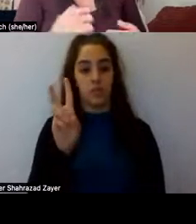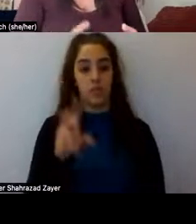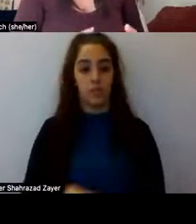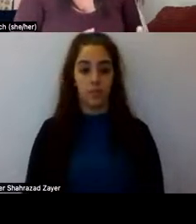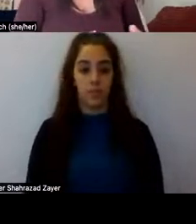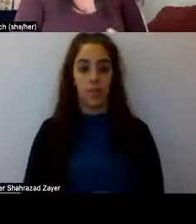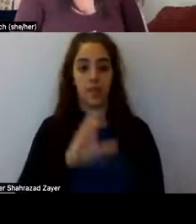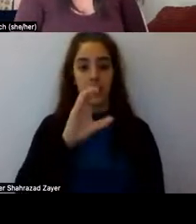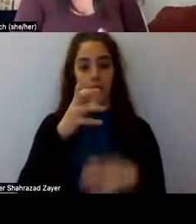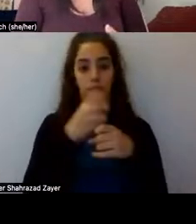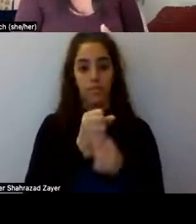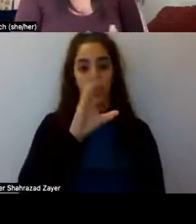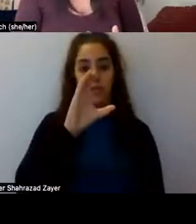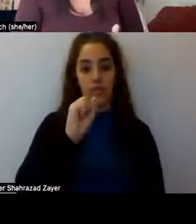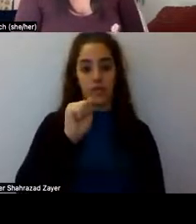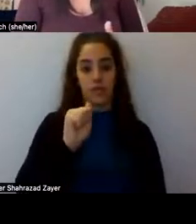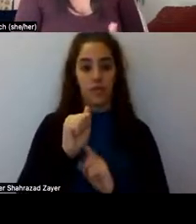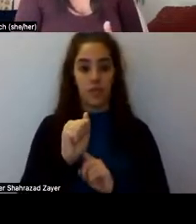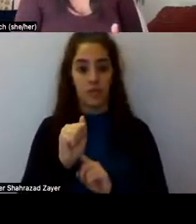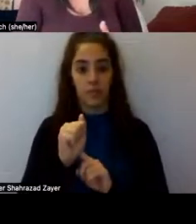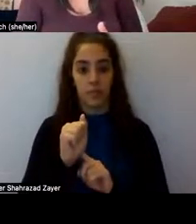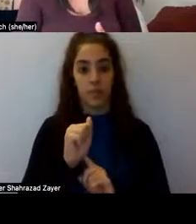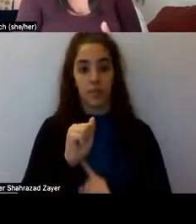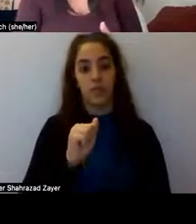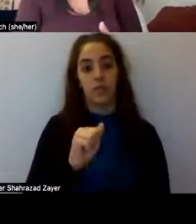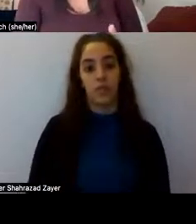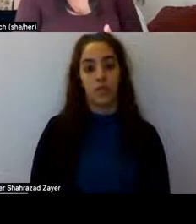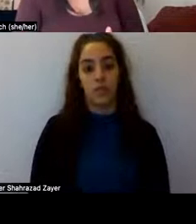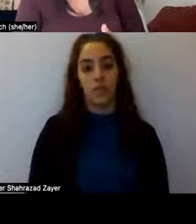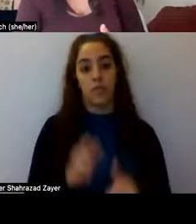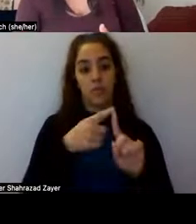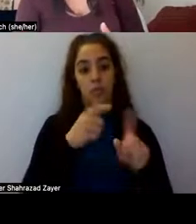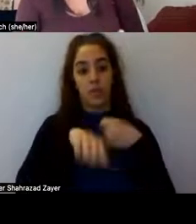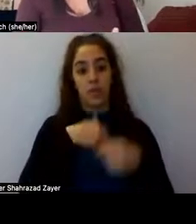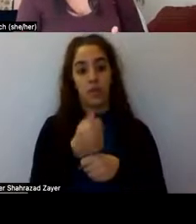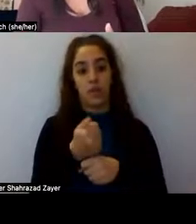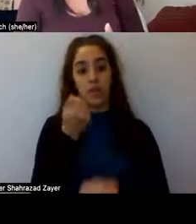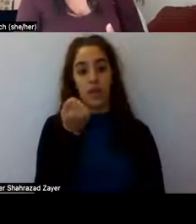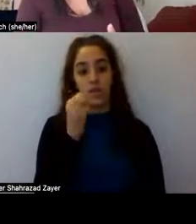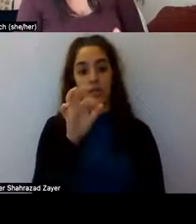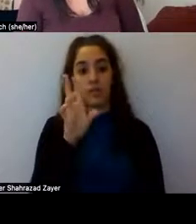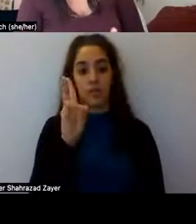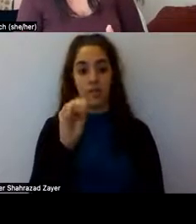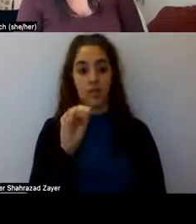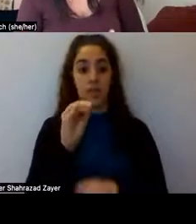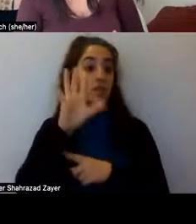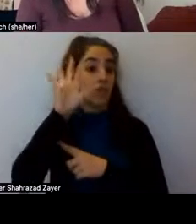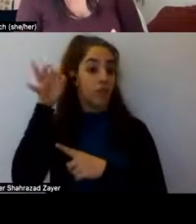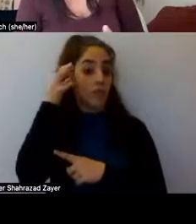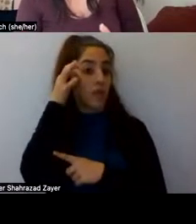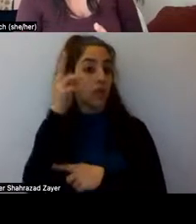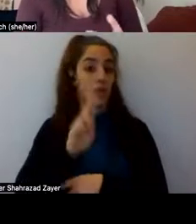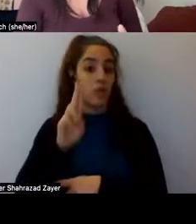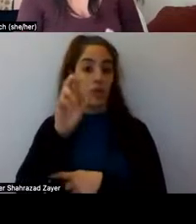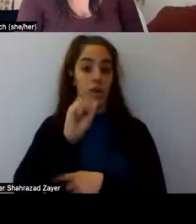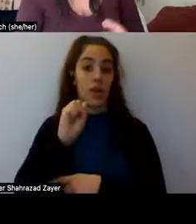the Comprehensive Drug Abuse Prevention and Control Act of 1970, and it is the federal U.S. drug policy under